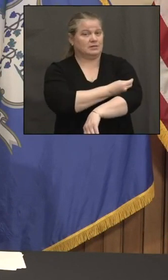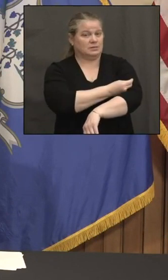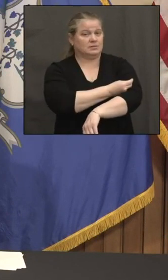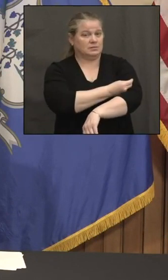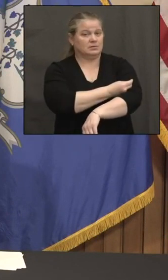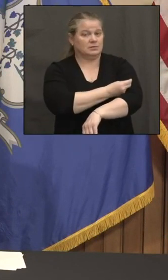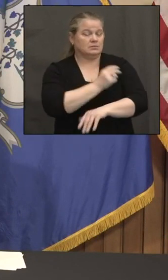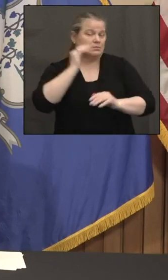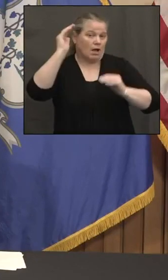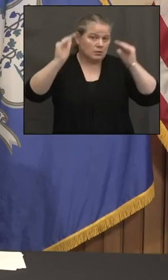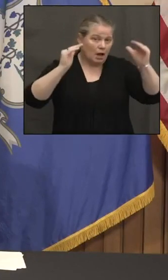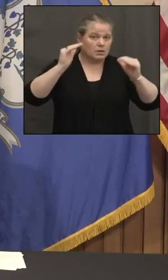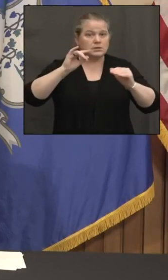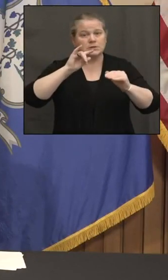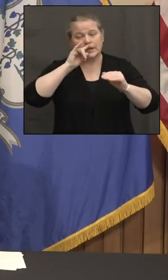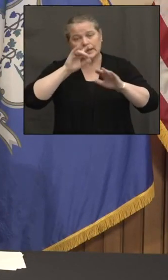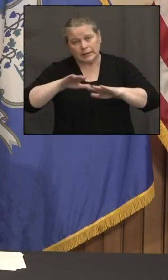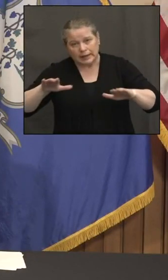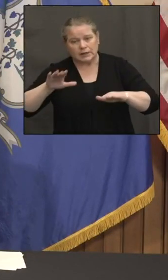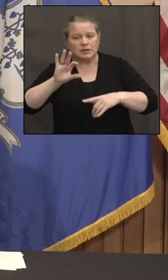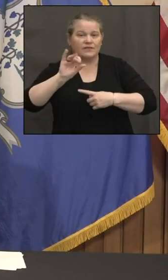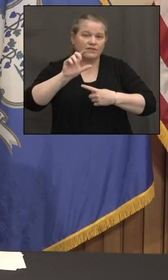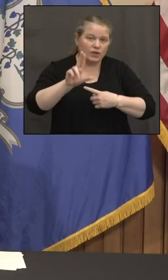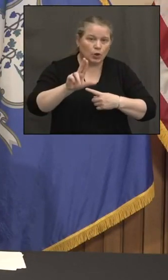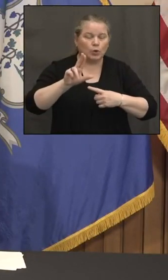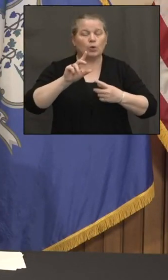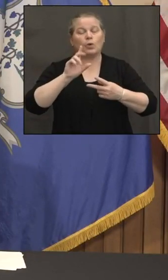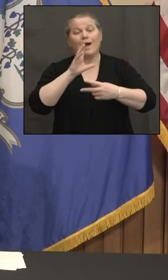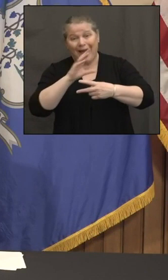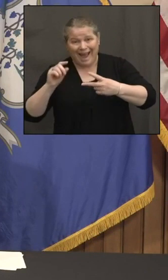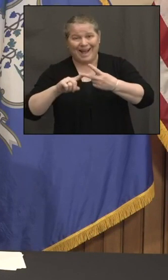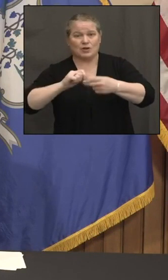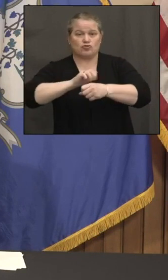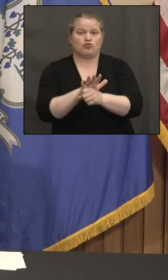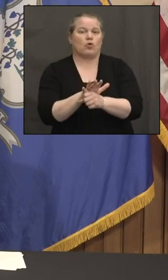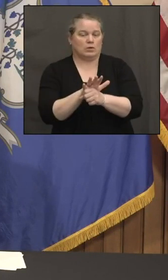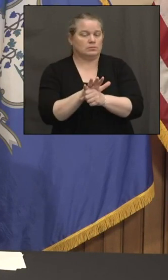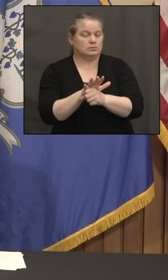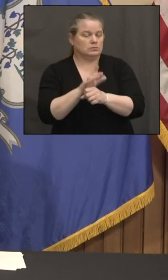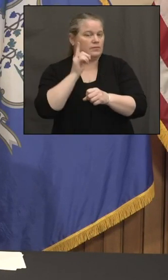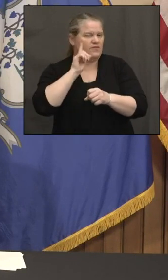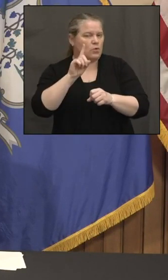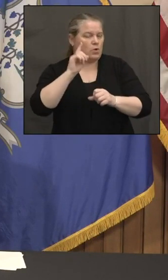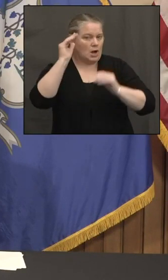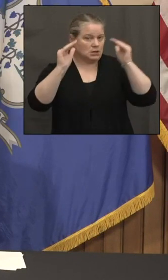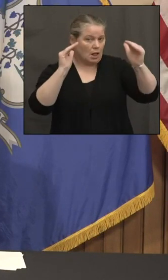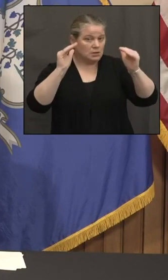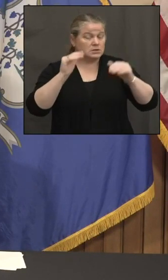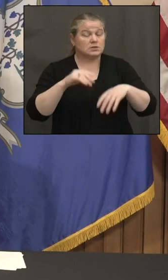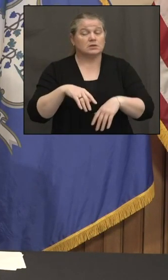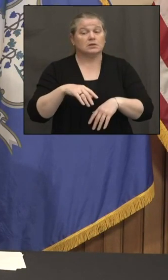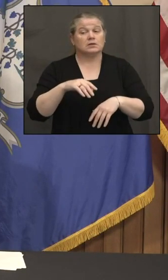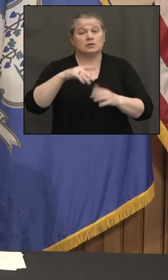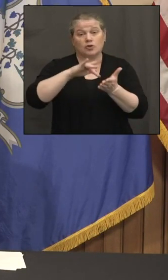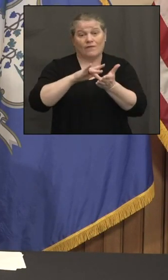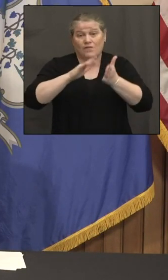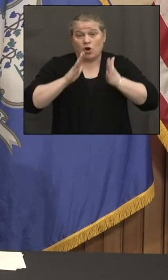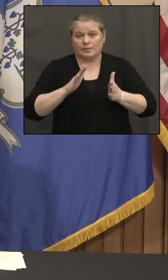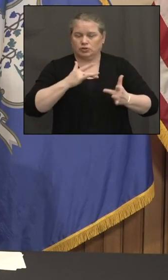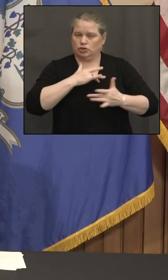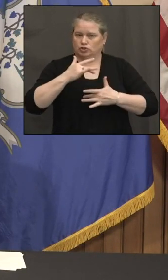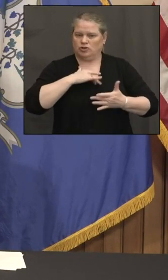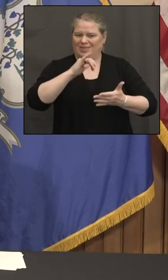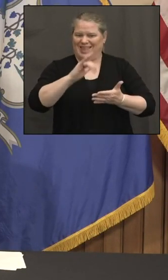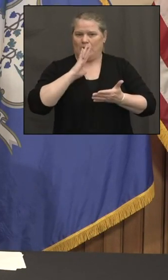you know, adults, kids against the flu and the coronavirus for the adults, uh, that would expire, uh, on April